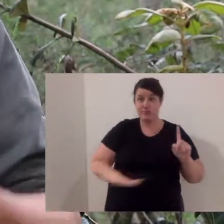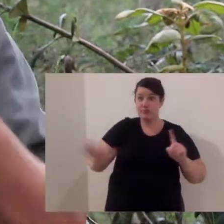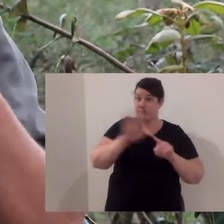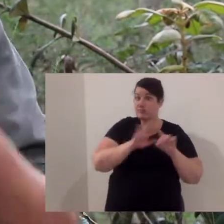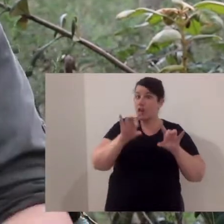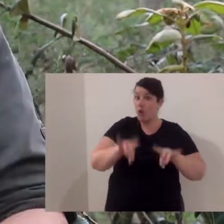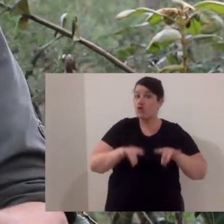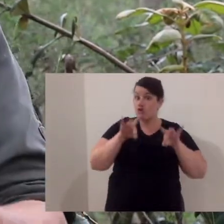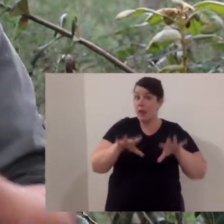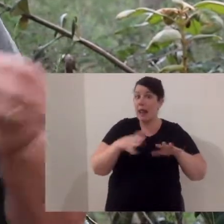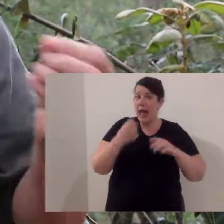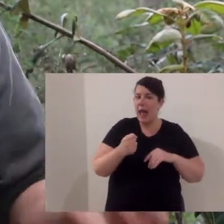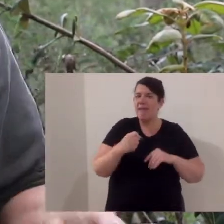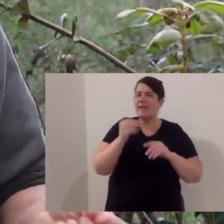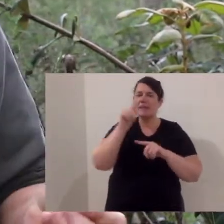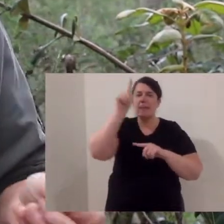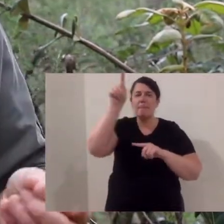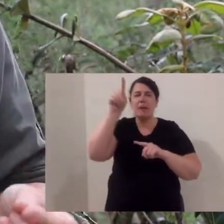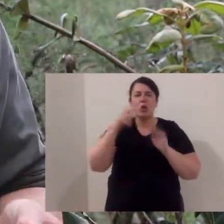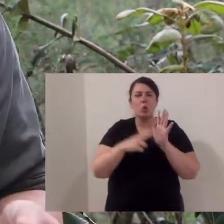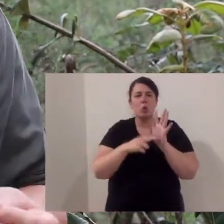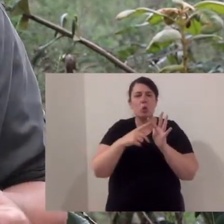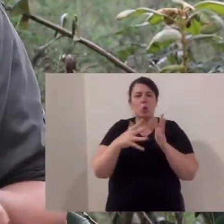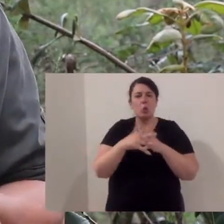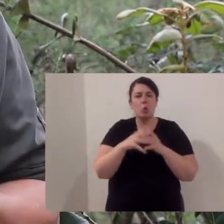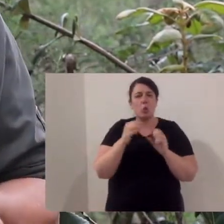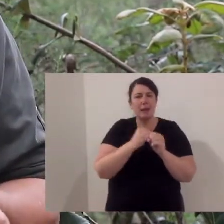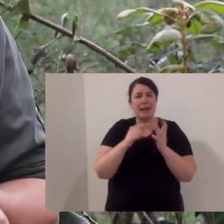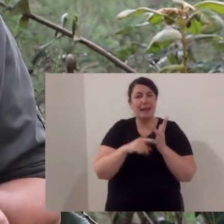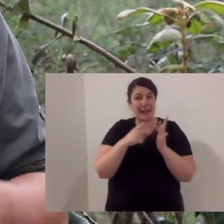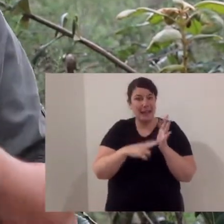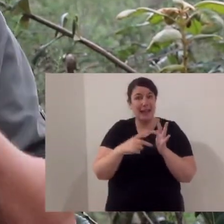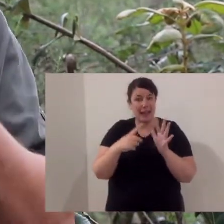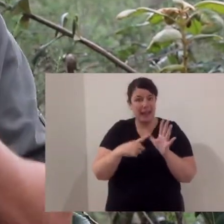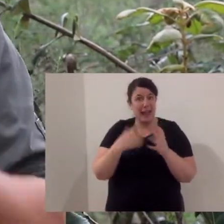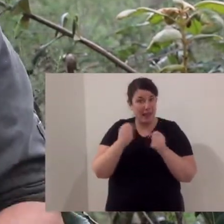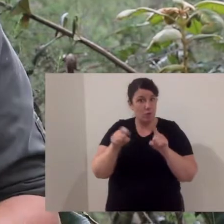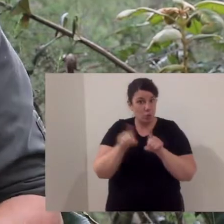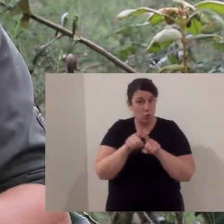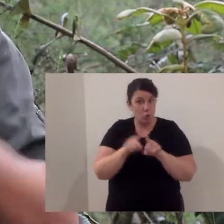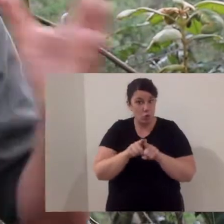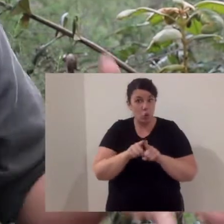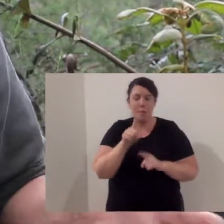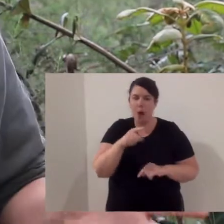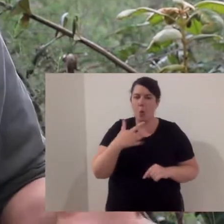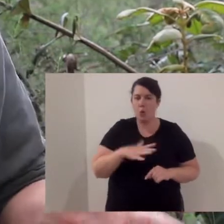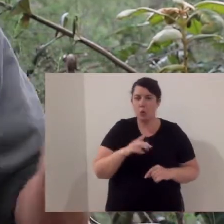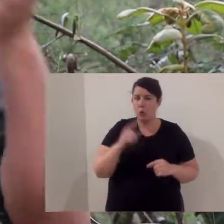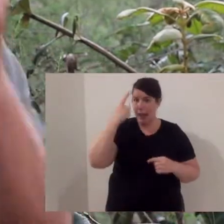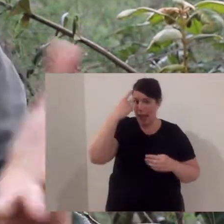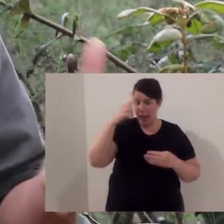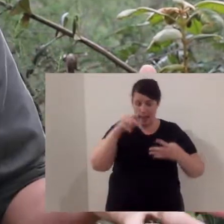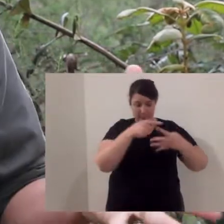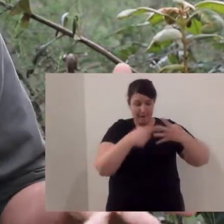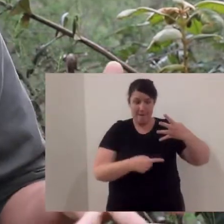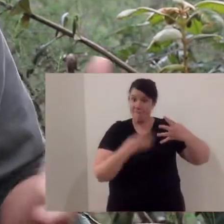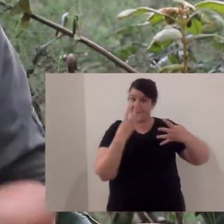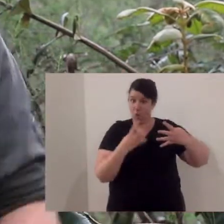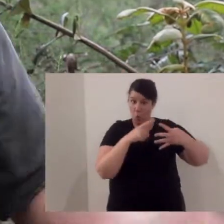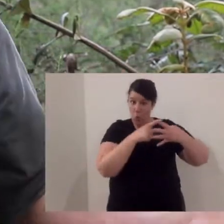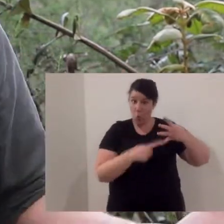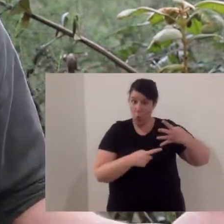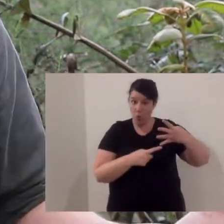species of quoll in Australia. There's another couple up in New Guinea. But of the Australian four species, what are they?